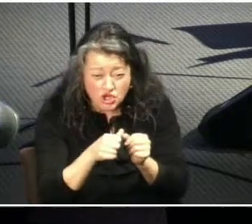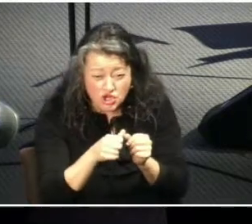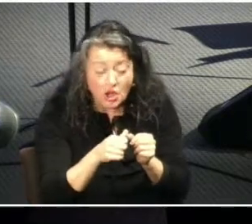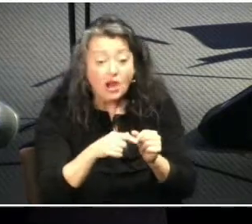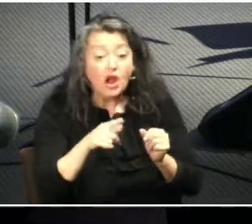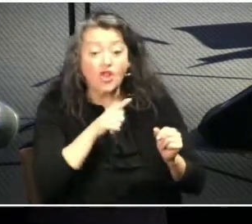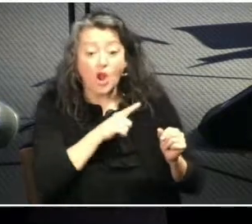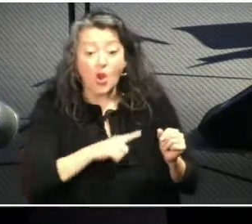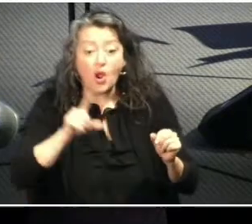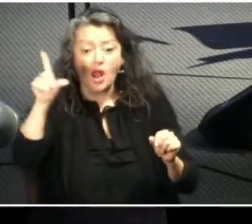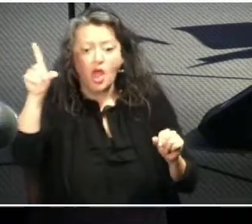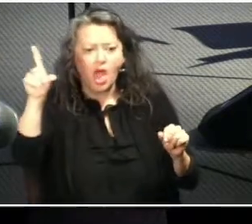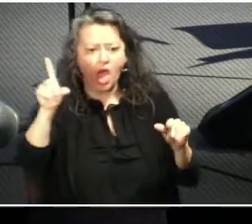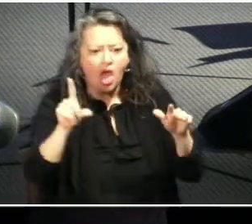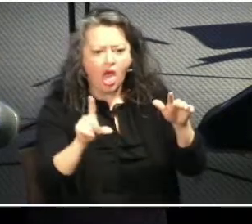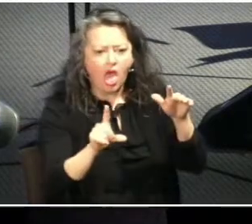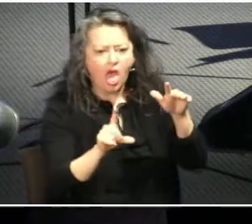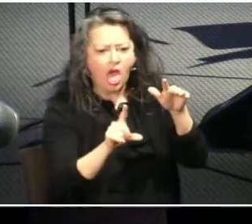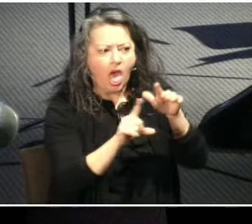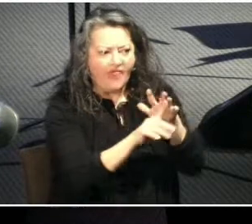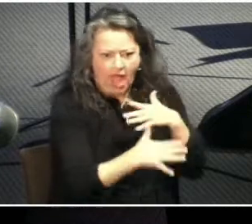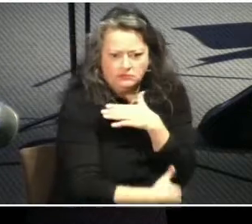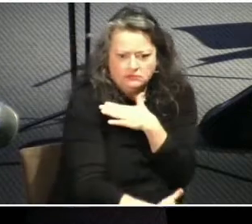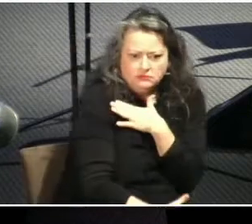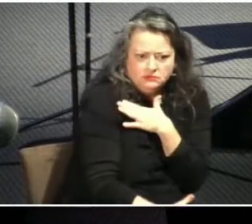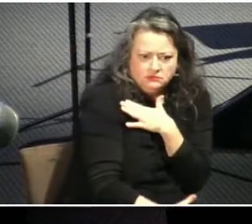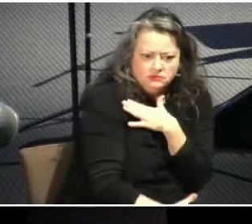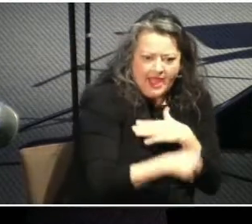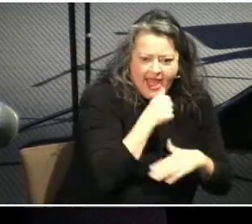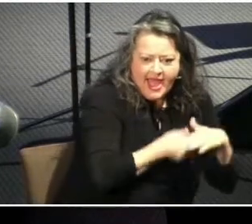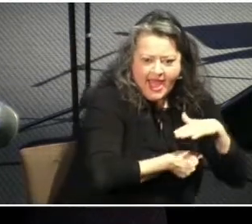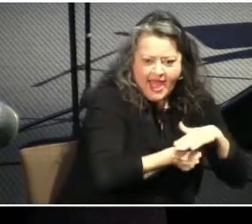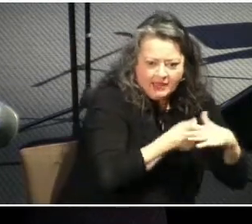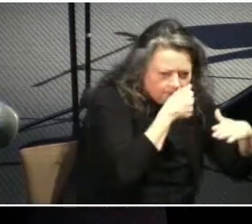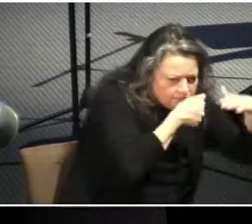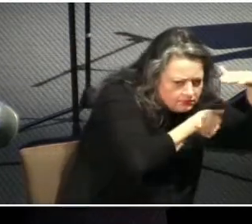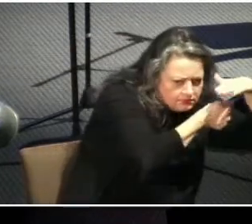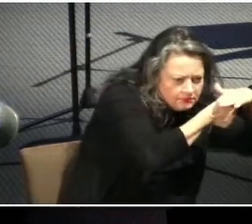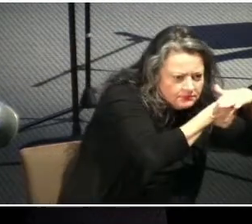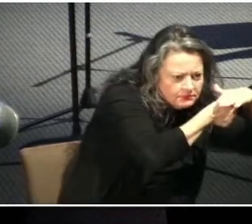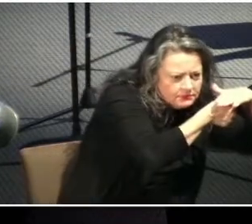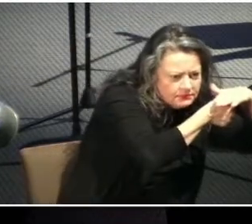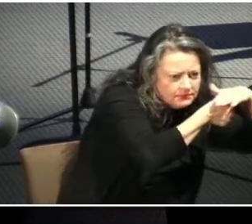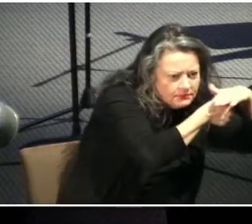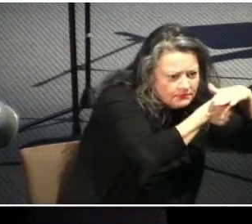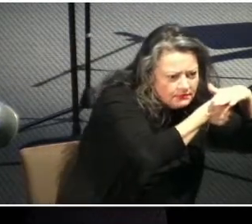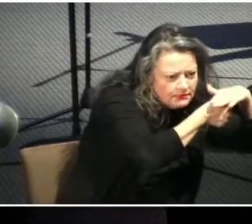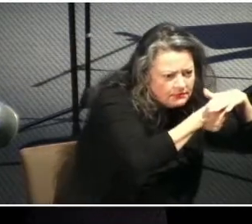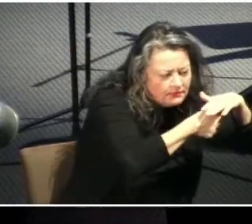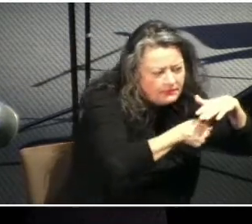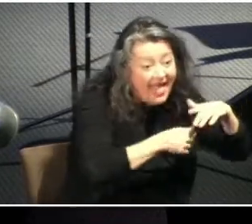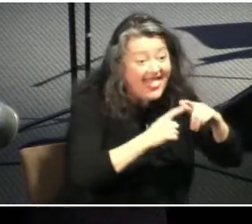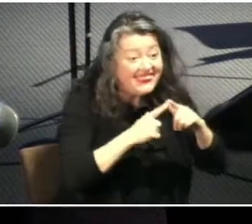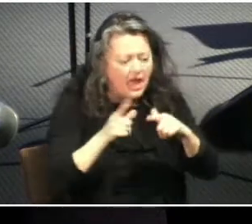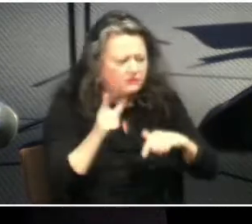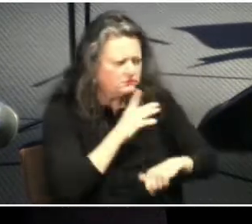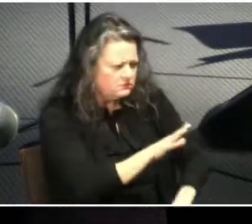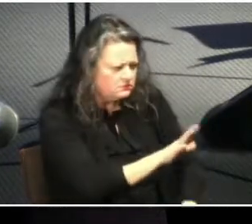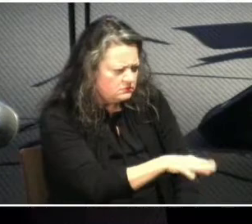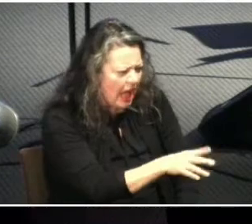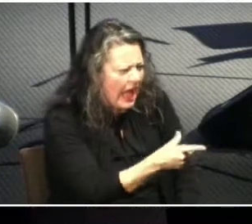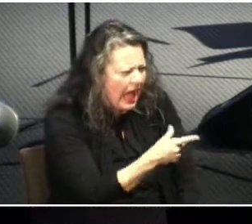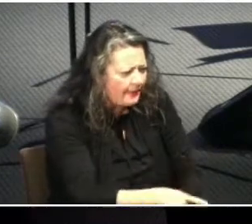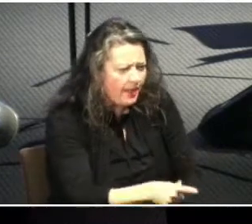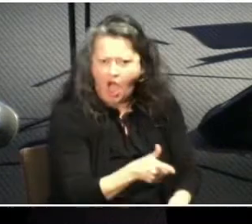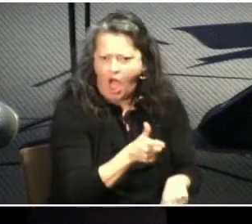from him and then when he asks what happened they start the blame game this ultimately results in a curse